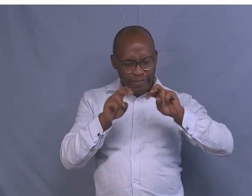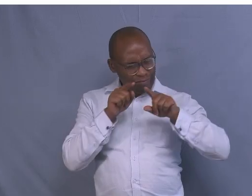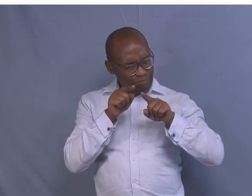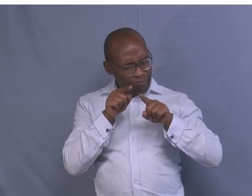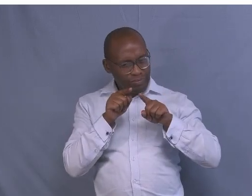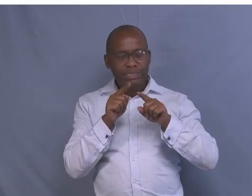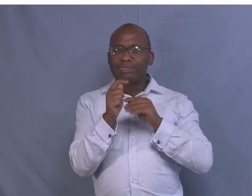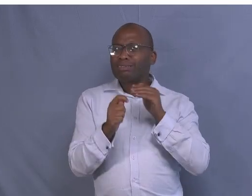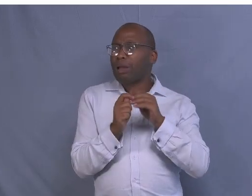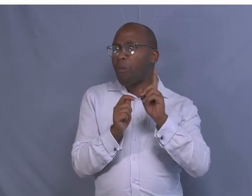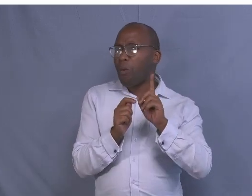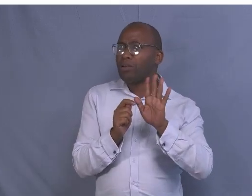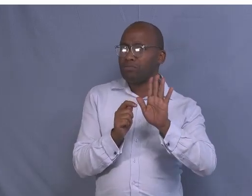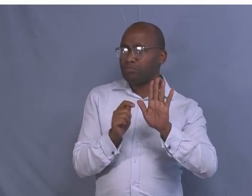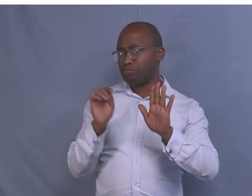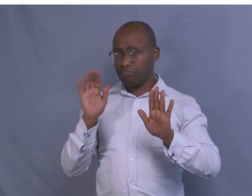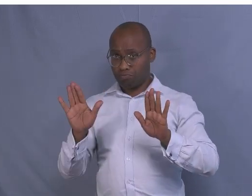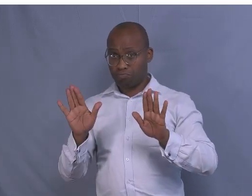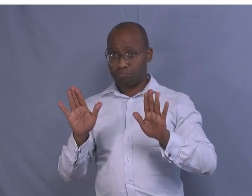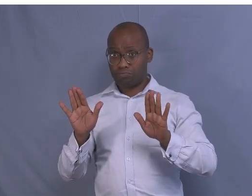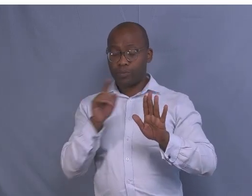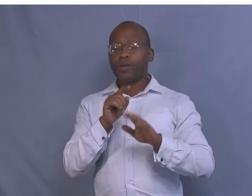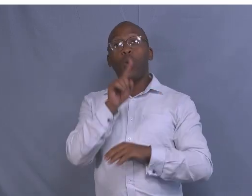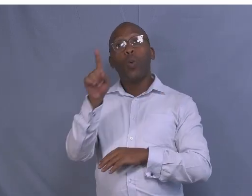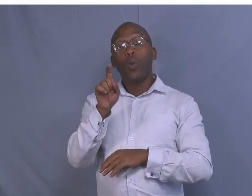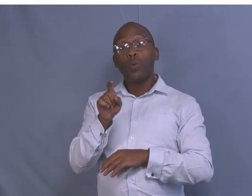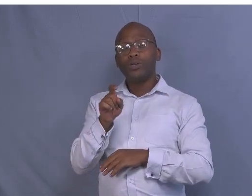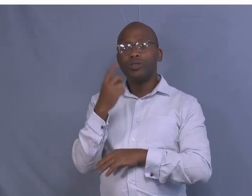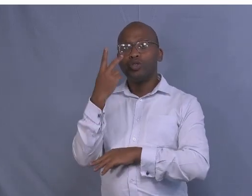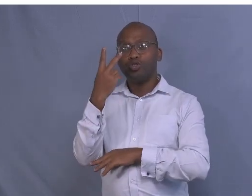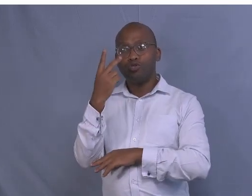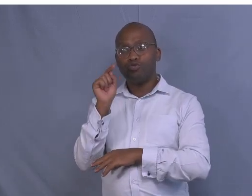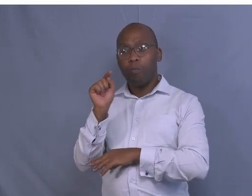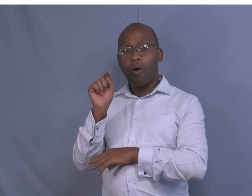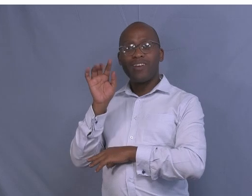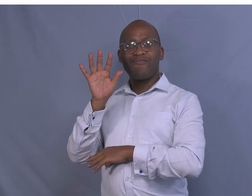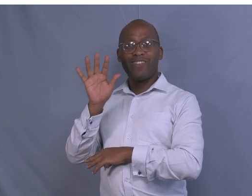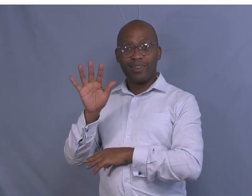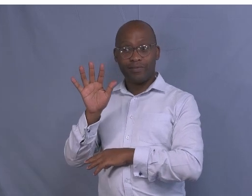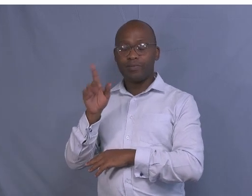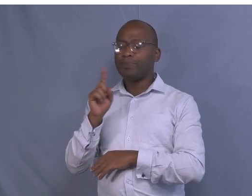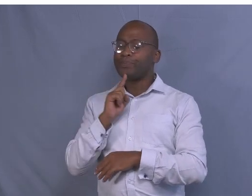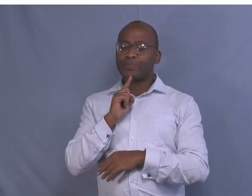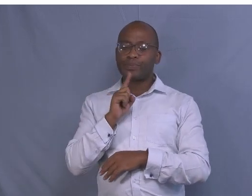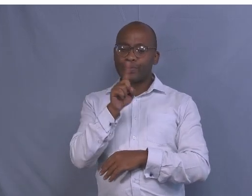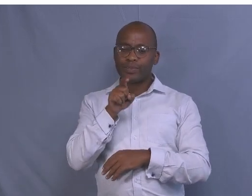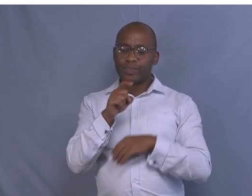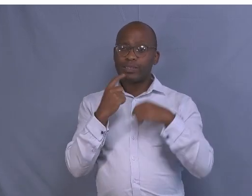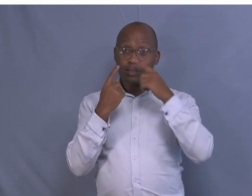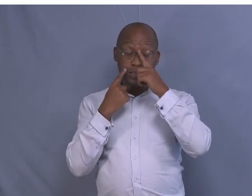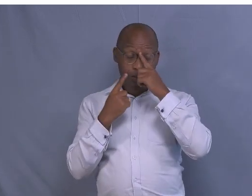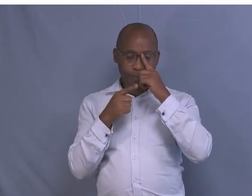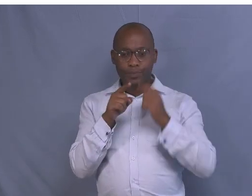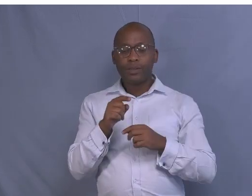physical planning, which says there, there is a form A, which is there, which has got five